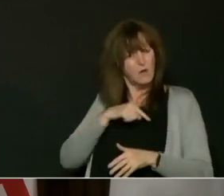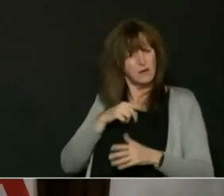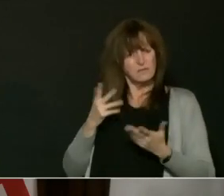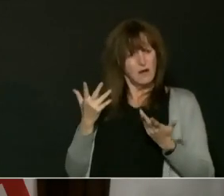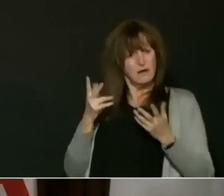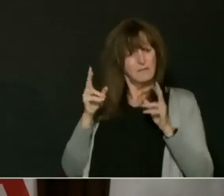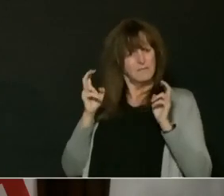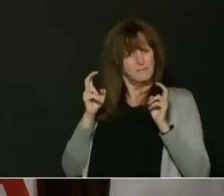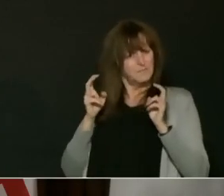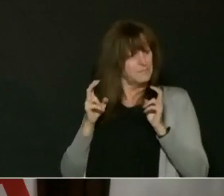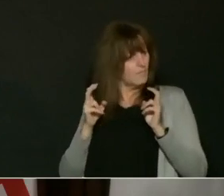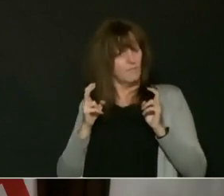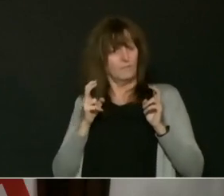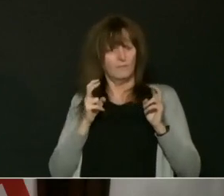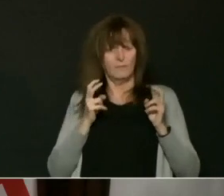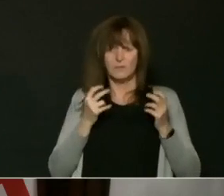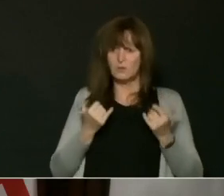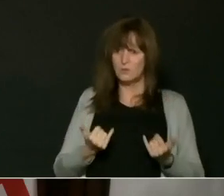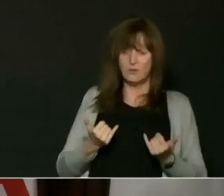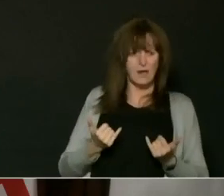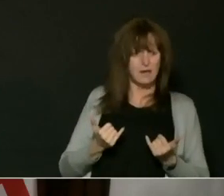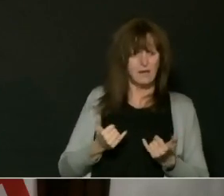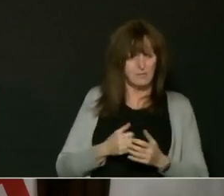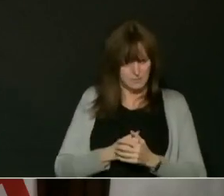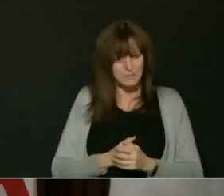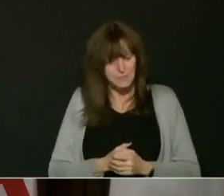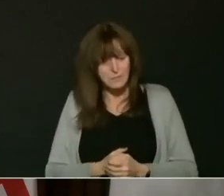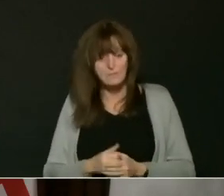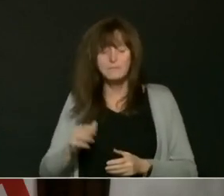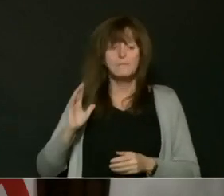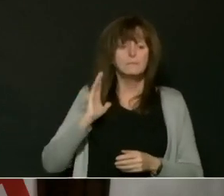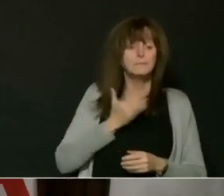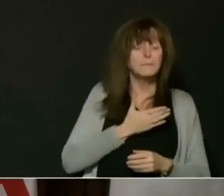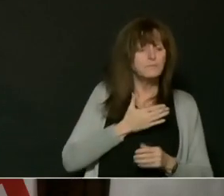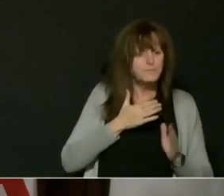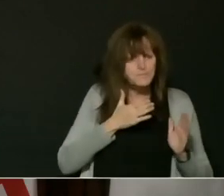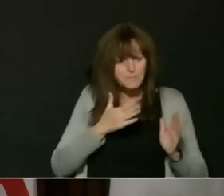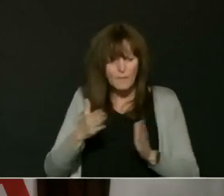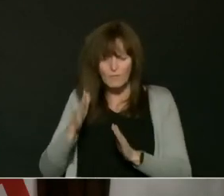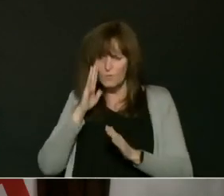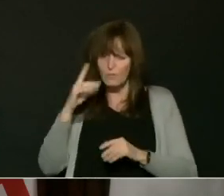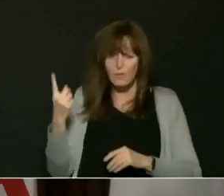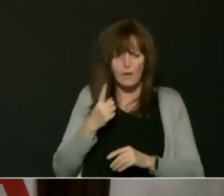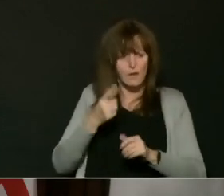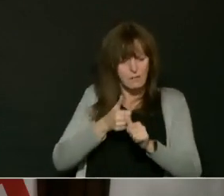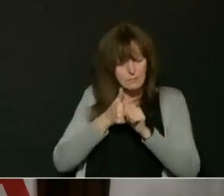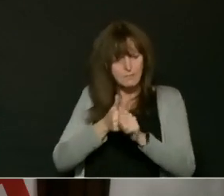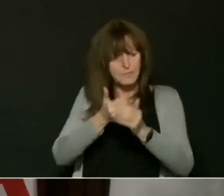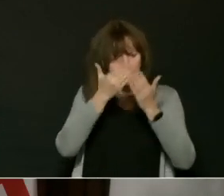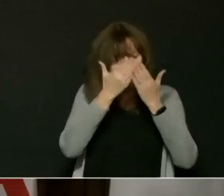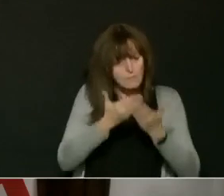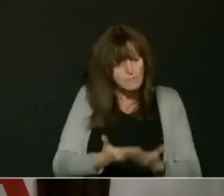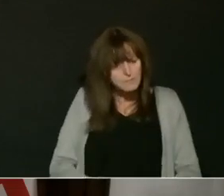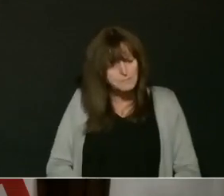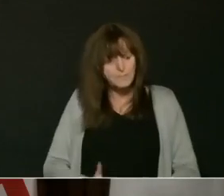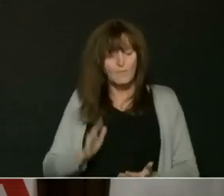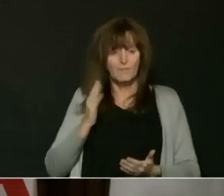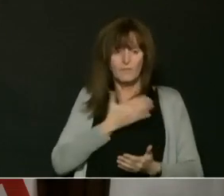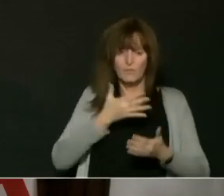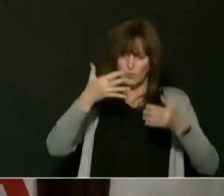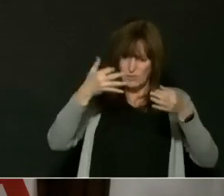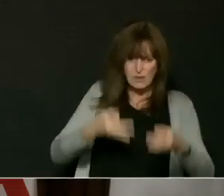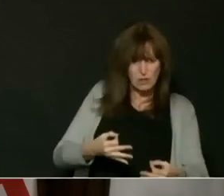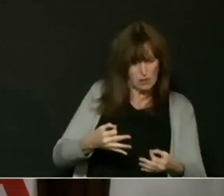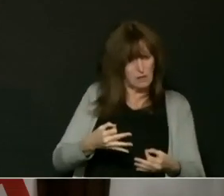Our plan to get here has always been data-driven, and the decisions that we make will continue to be based on the best science and